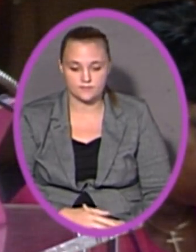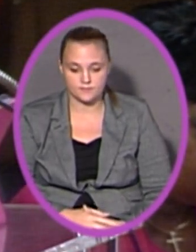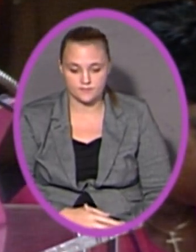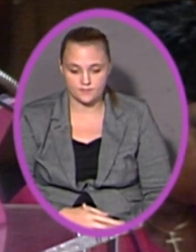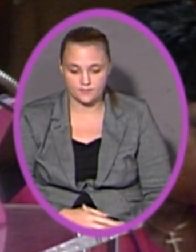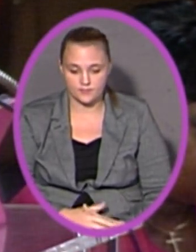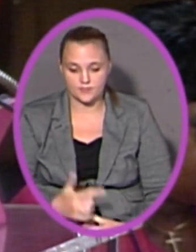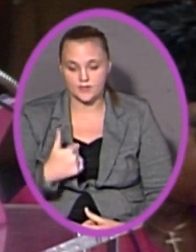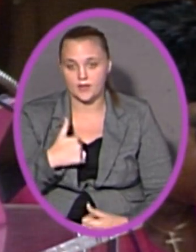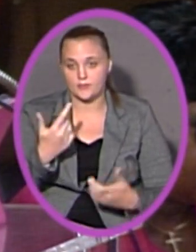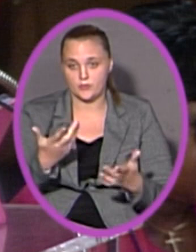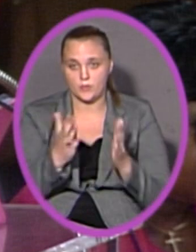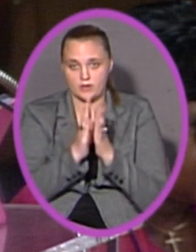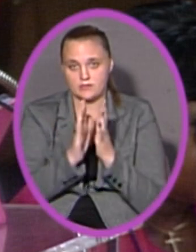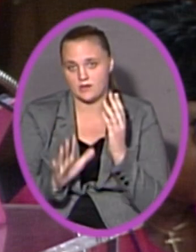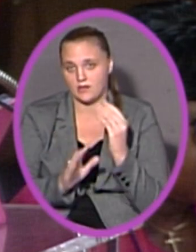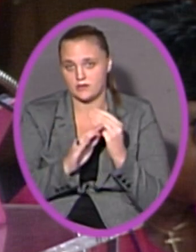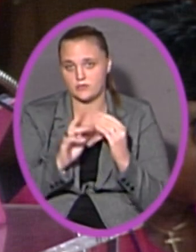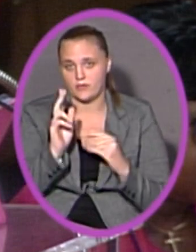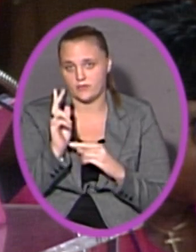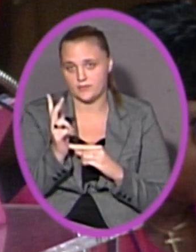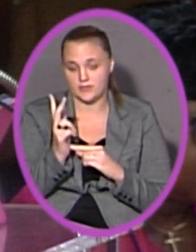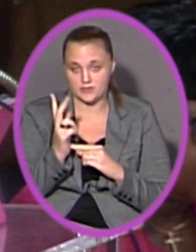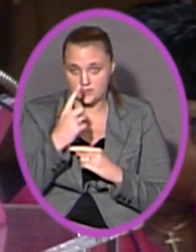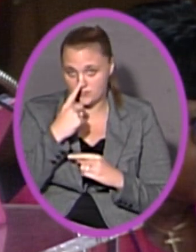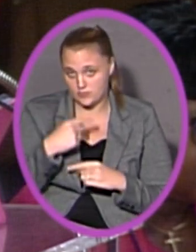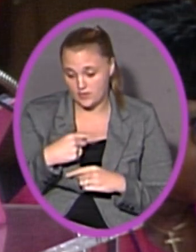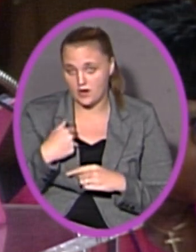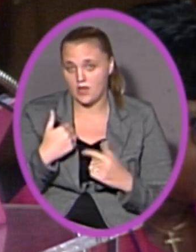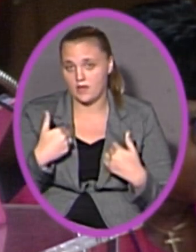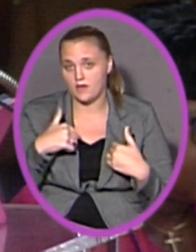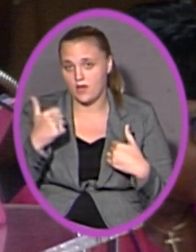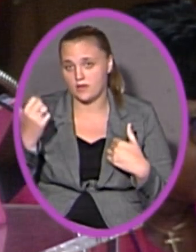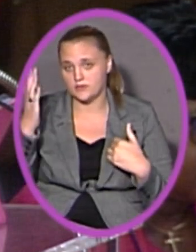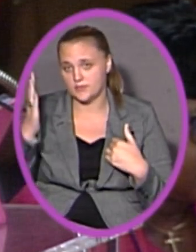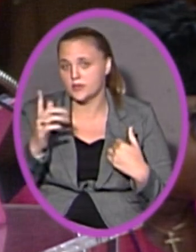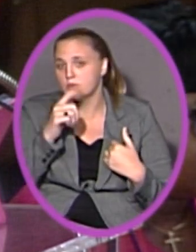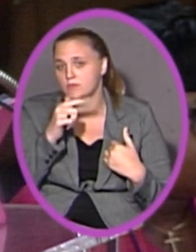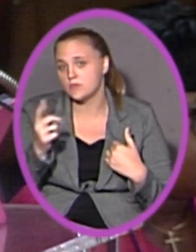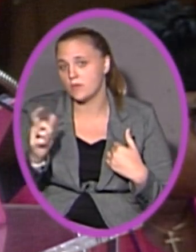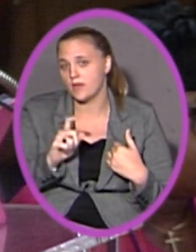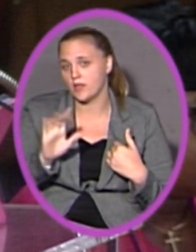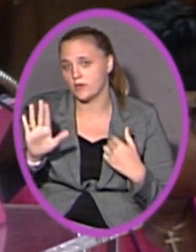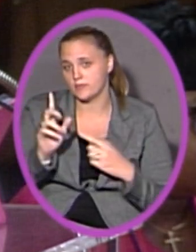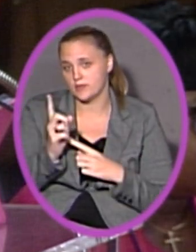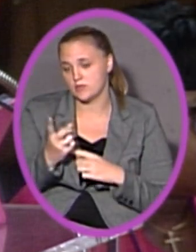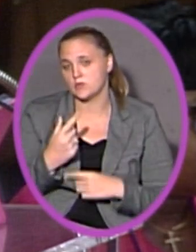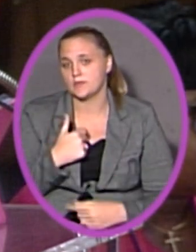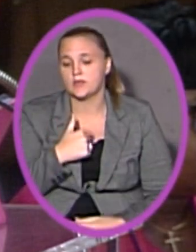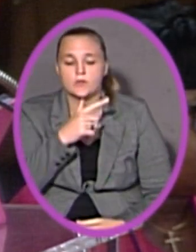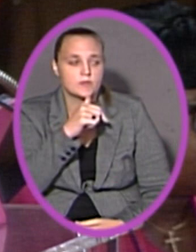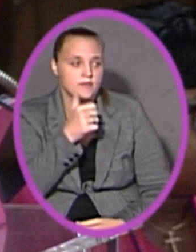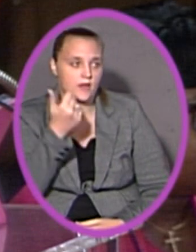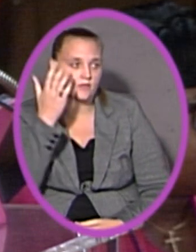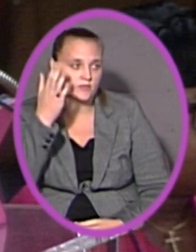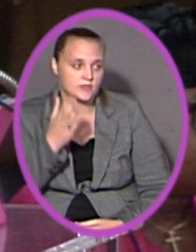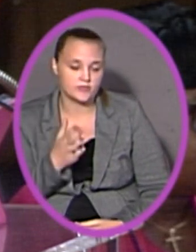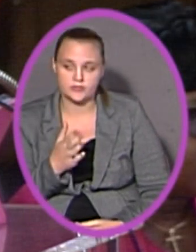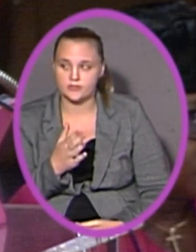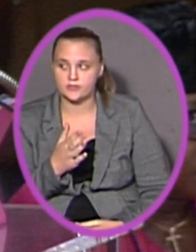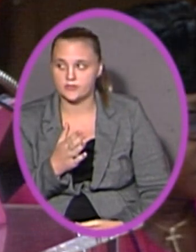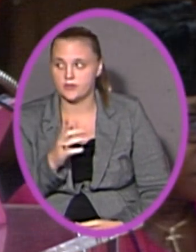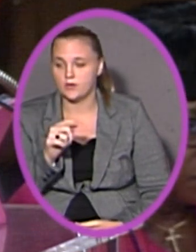I'm requesting an additional three minutes if that's okay. I have another speaker. other who's donating her minutes to me. Who's the other speaker, ma'am?